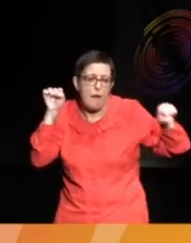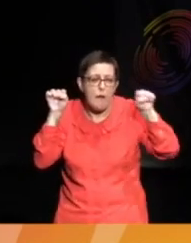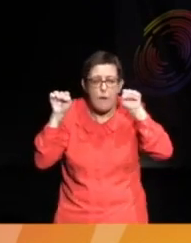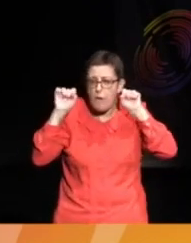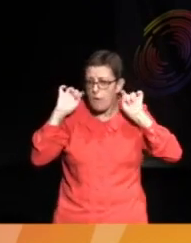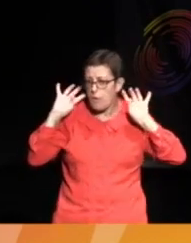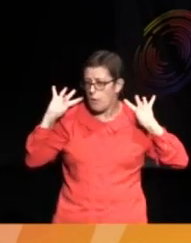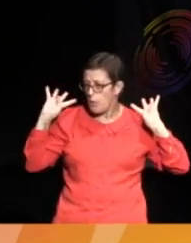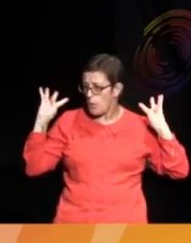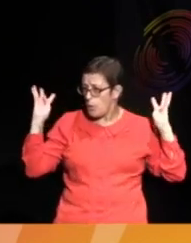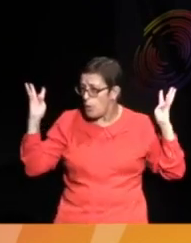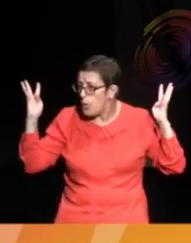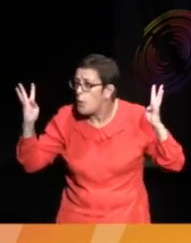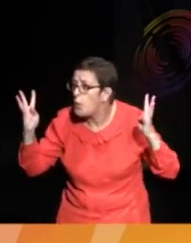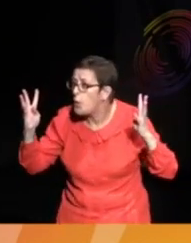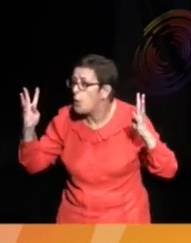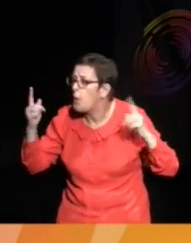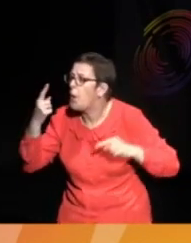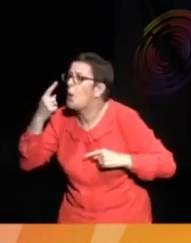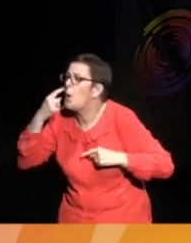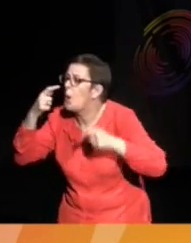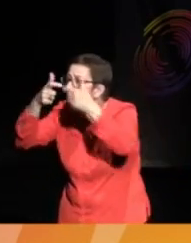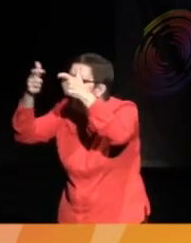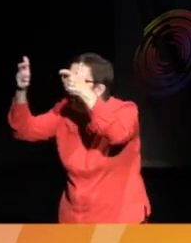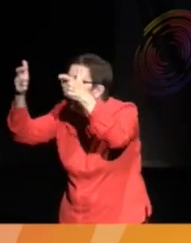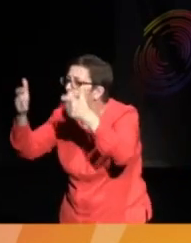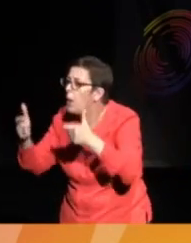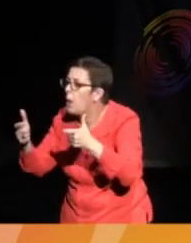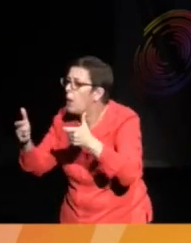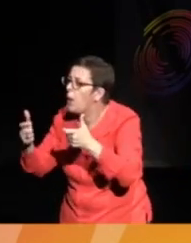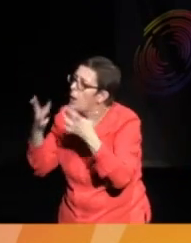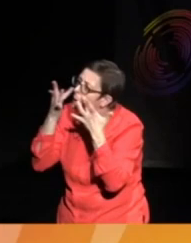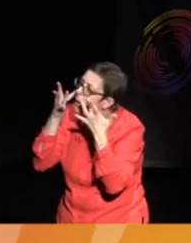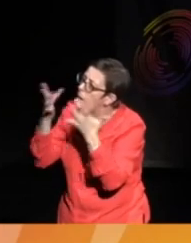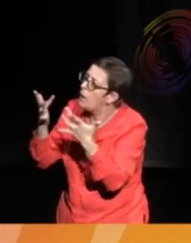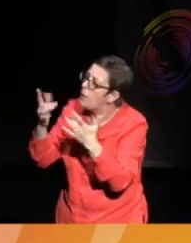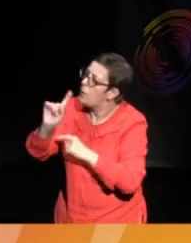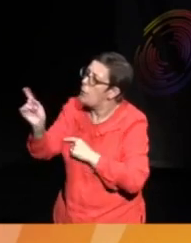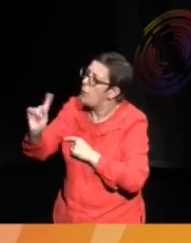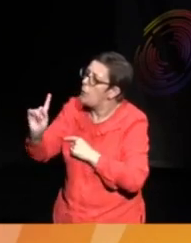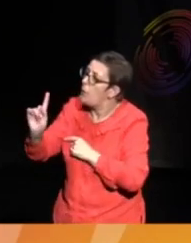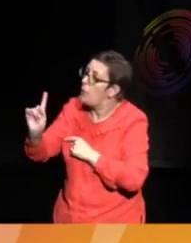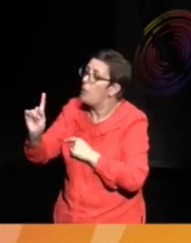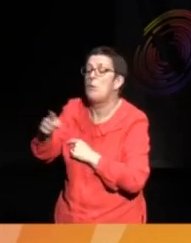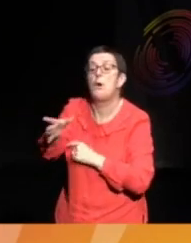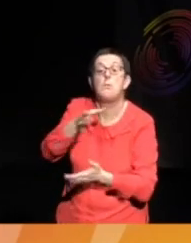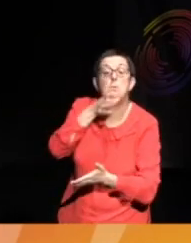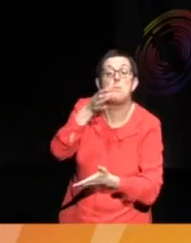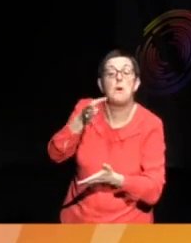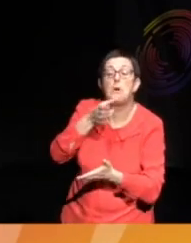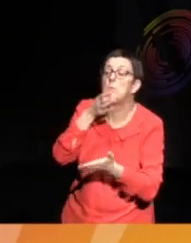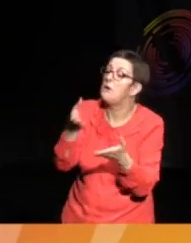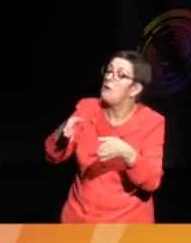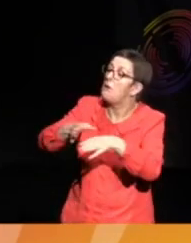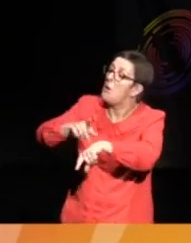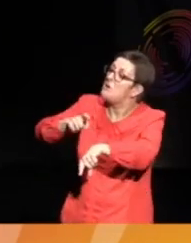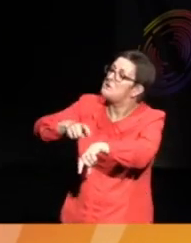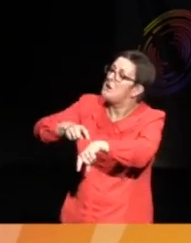dusty exhibits trapped and stuffed behind glass. A pub at closing time.